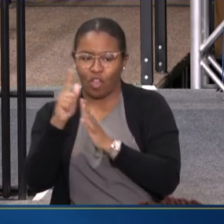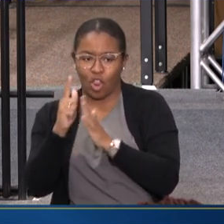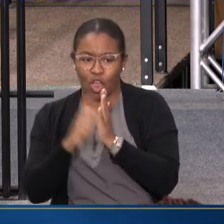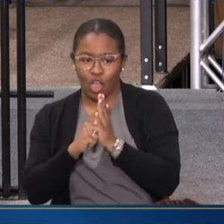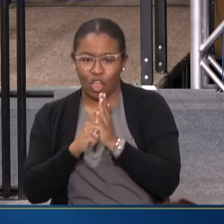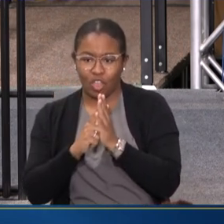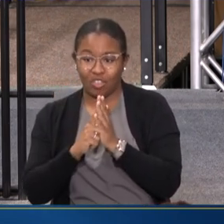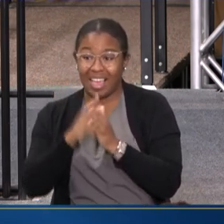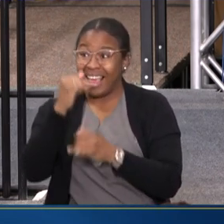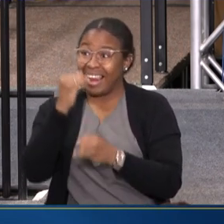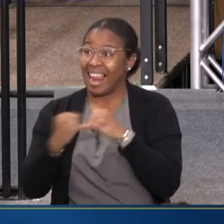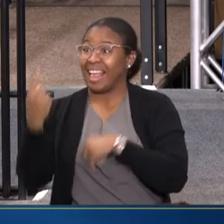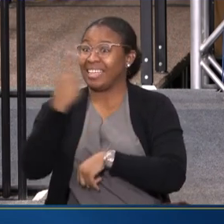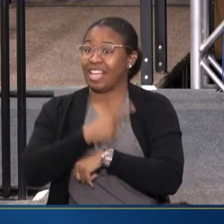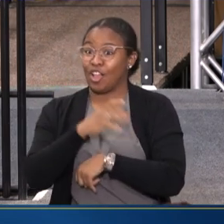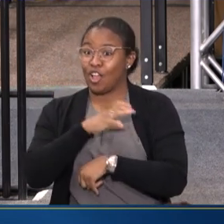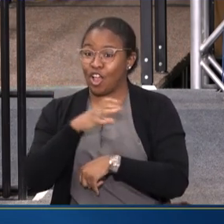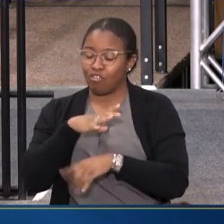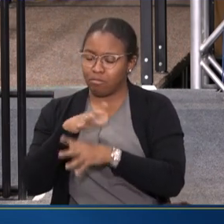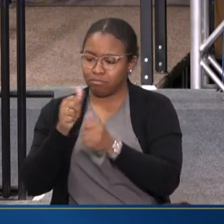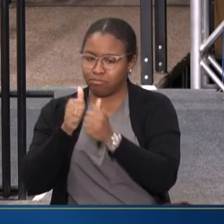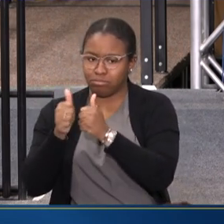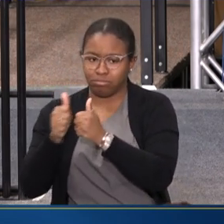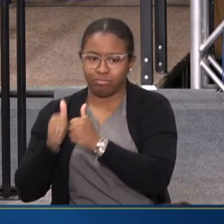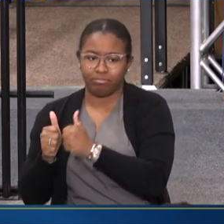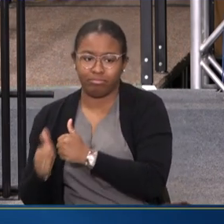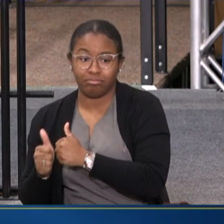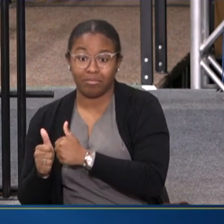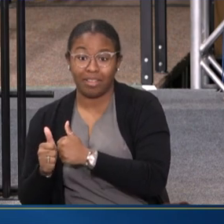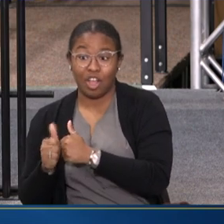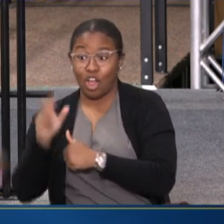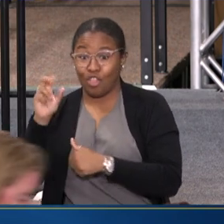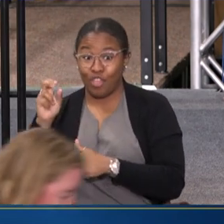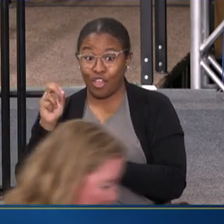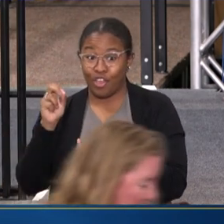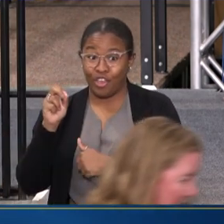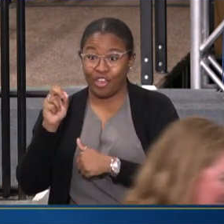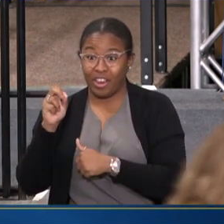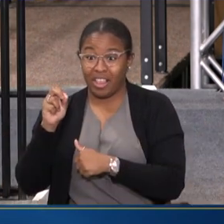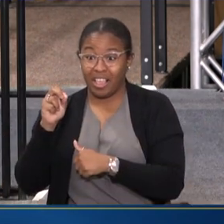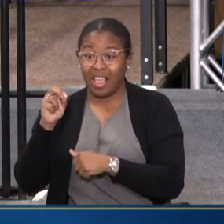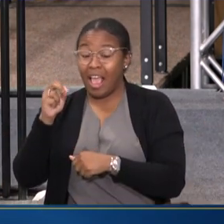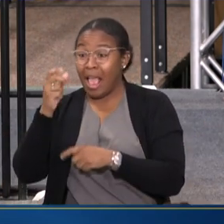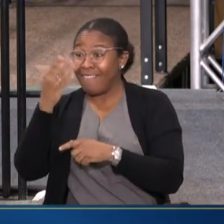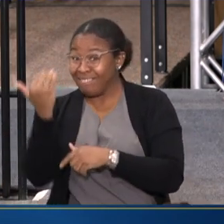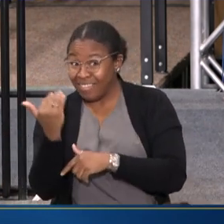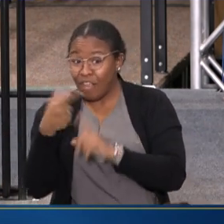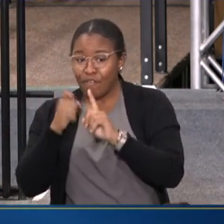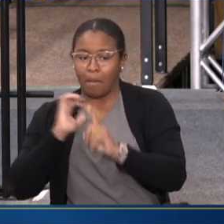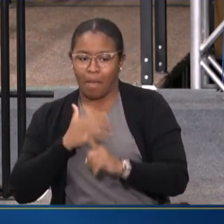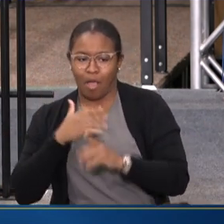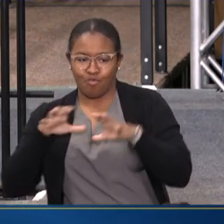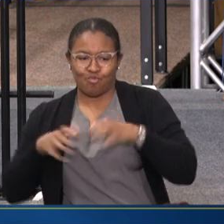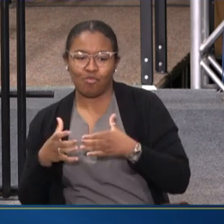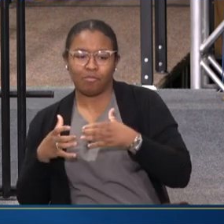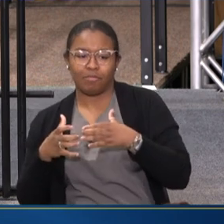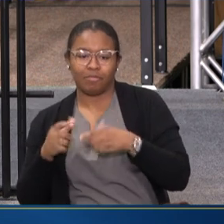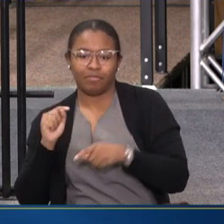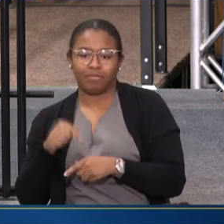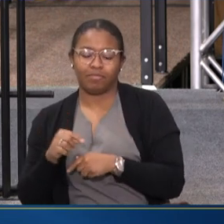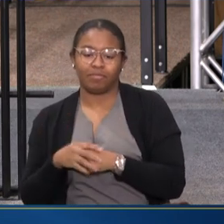LAST DAY OF CONGRESS. 30 BILLS. OVER HALF OF THOSE WERE FROM OUR TASK FORCE. RIGHT FROM OUR GROUP.